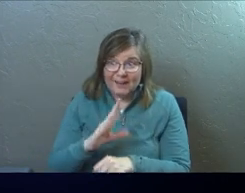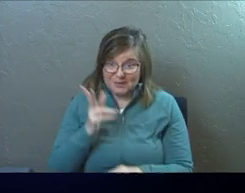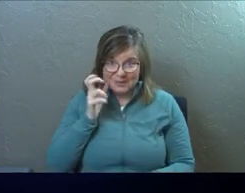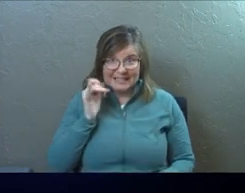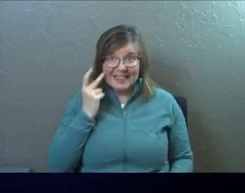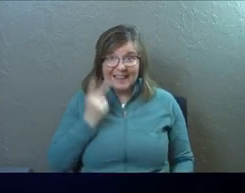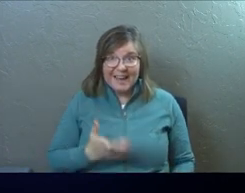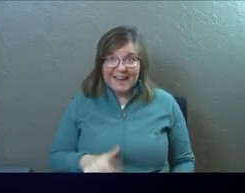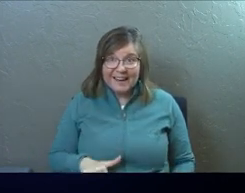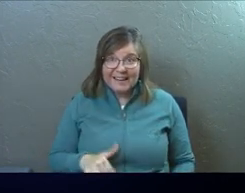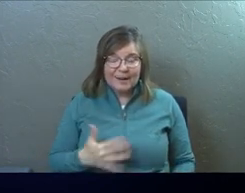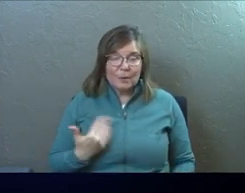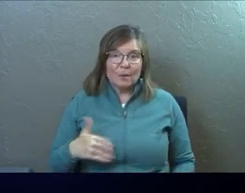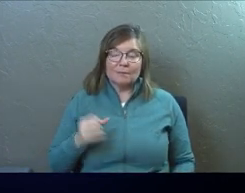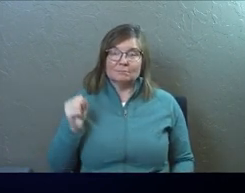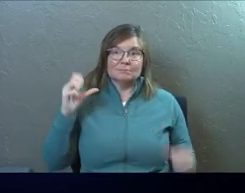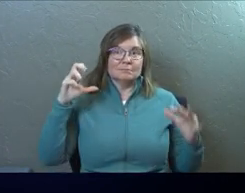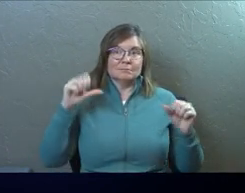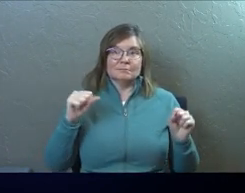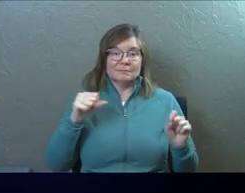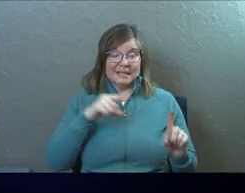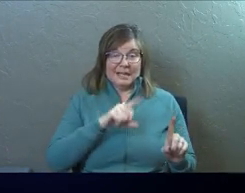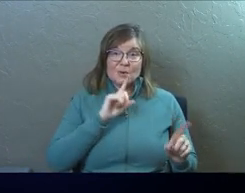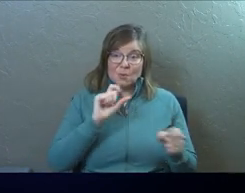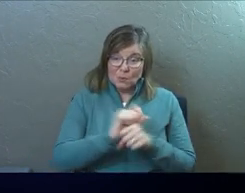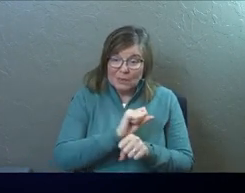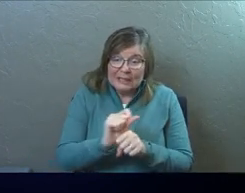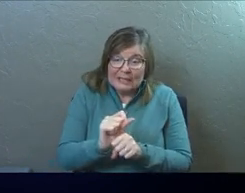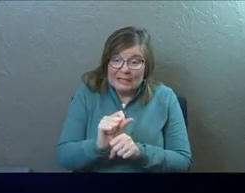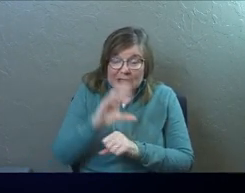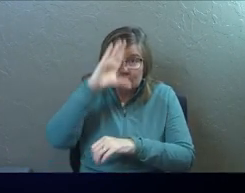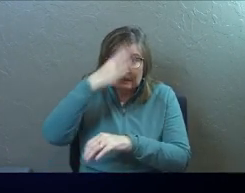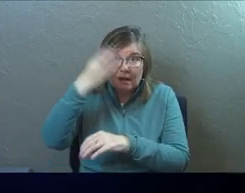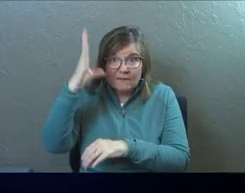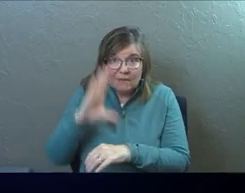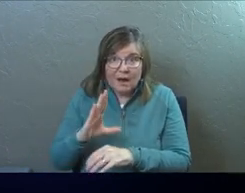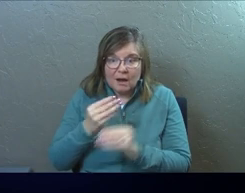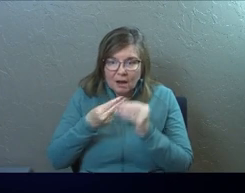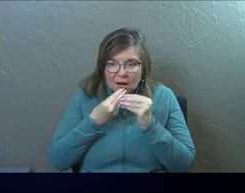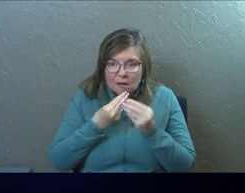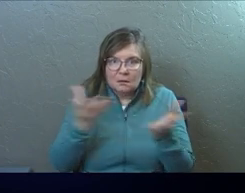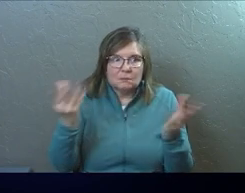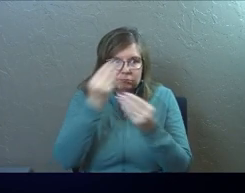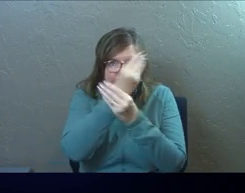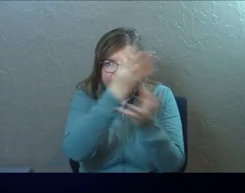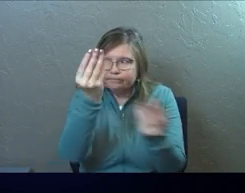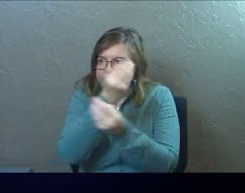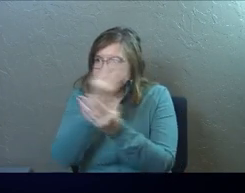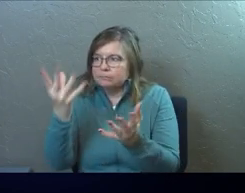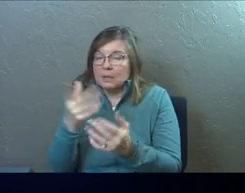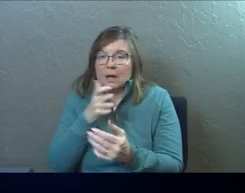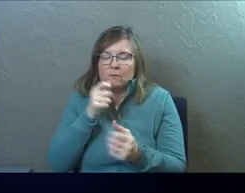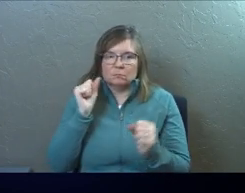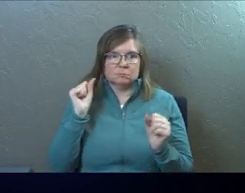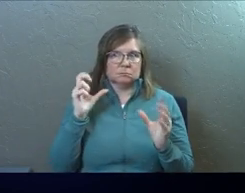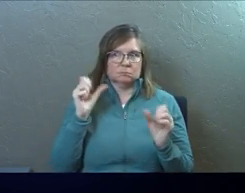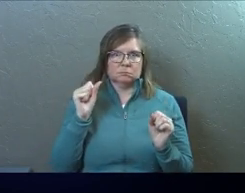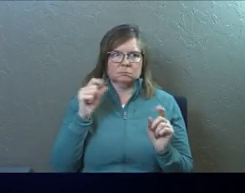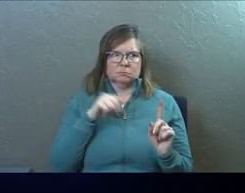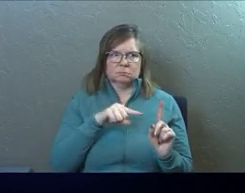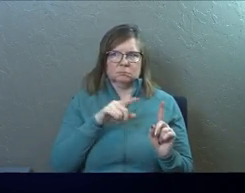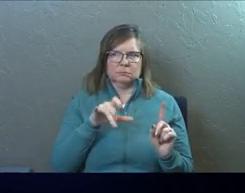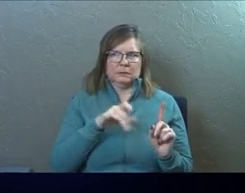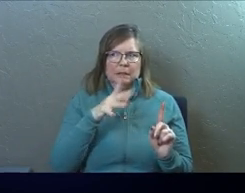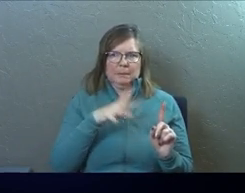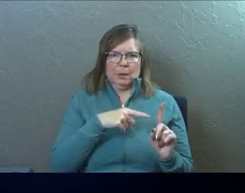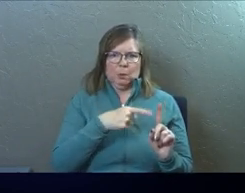it? I can't believe it, but he really is the Son of God. And he's telling his story. All who heard him were amazed. Isn't this the